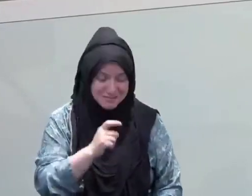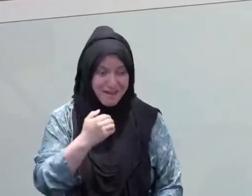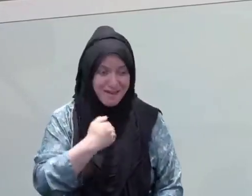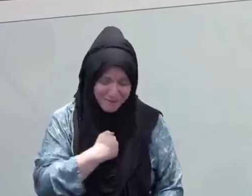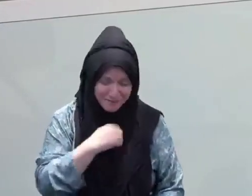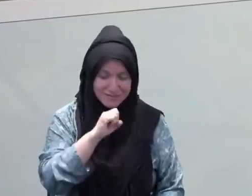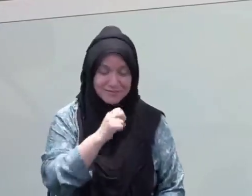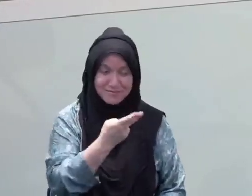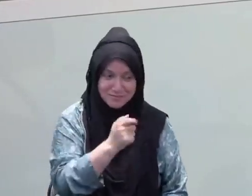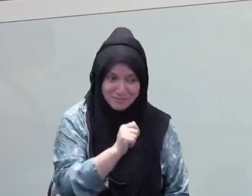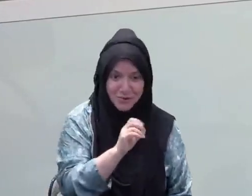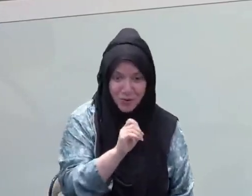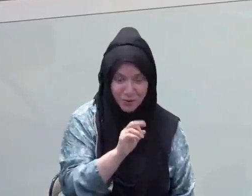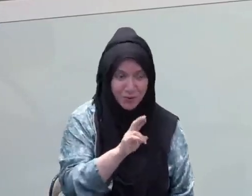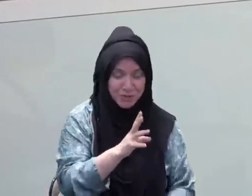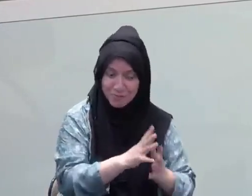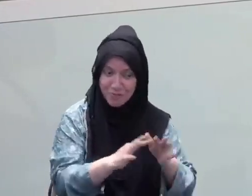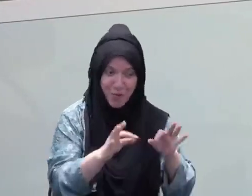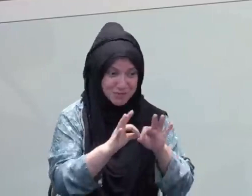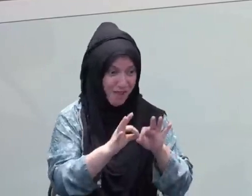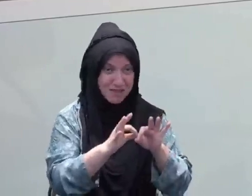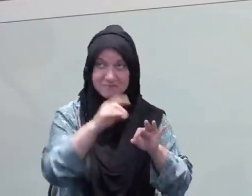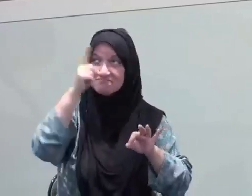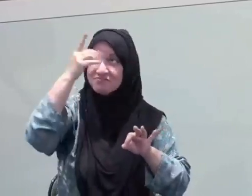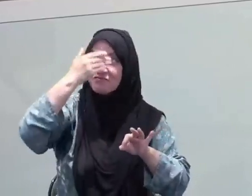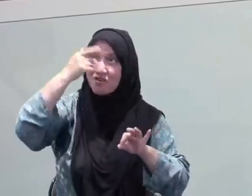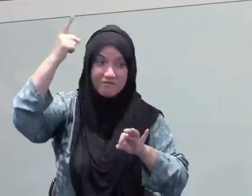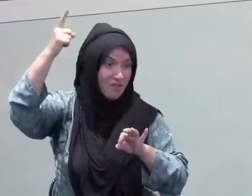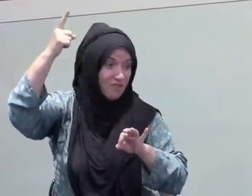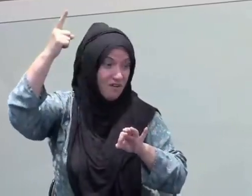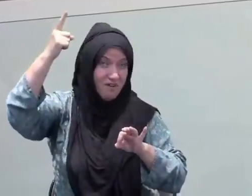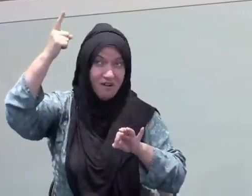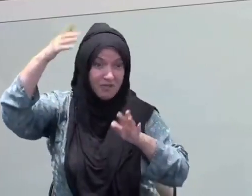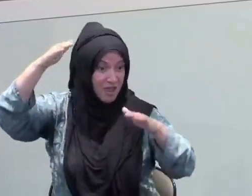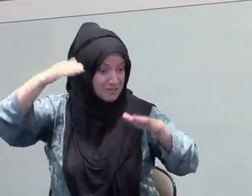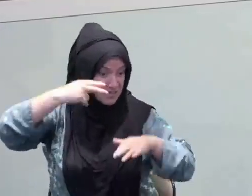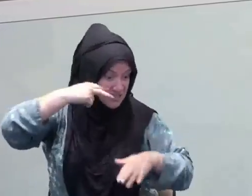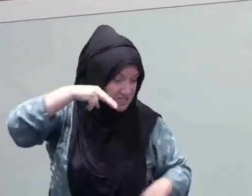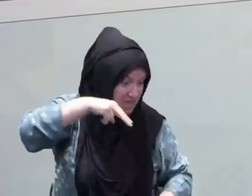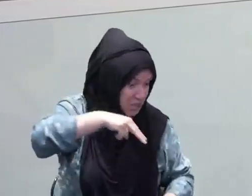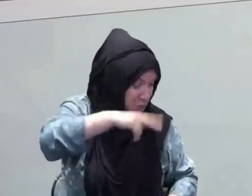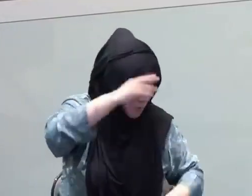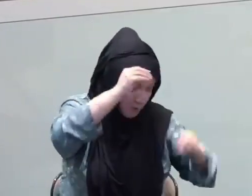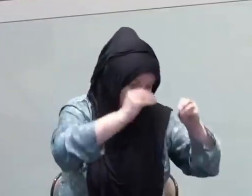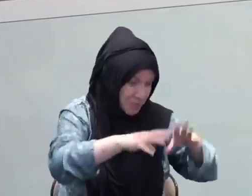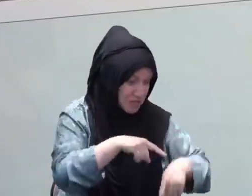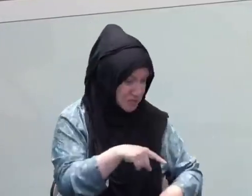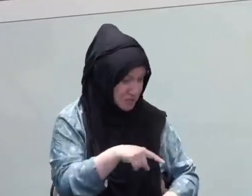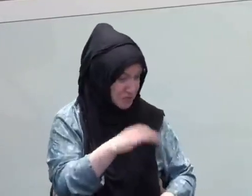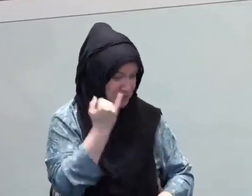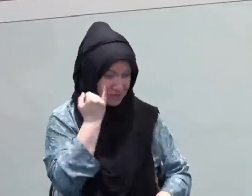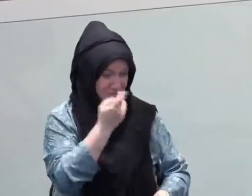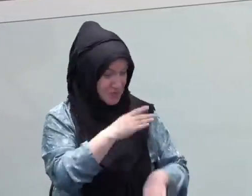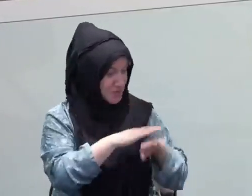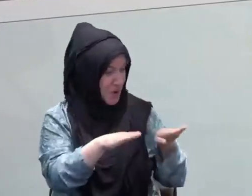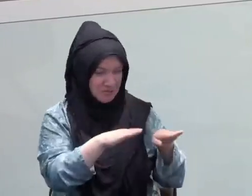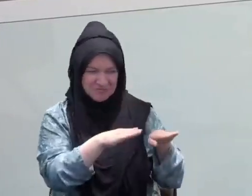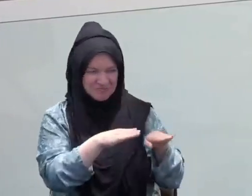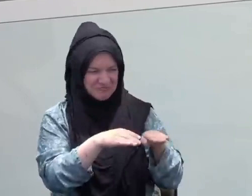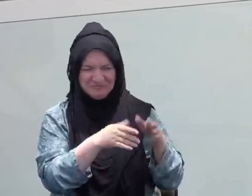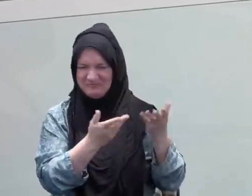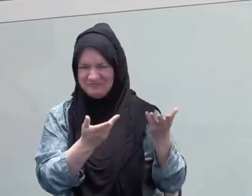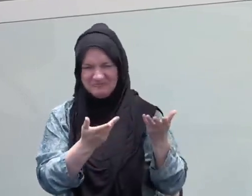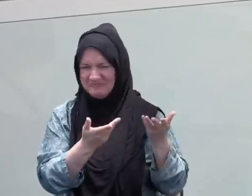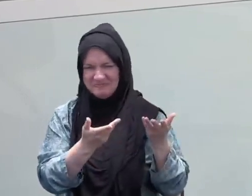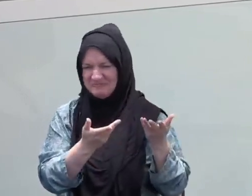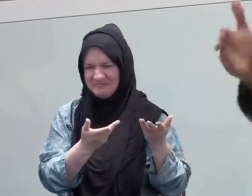pleased with people who are just tortured and, you know, and sick and fatigued the whole time. You're supposed to be pacing